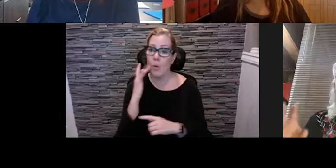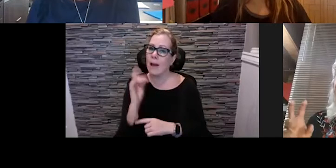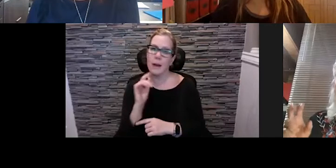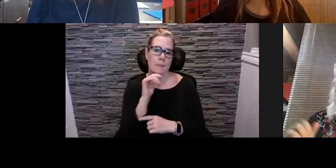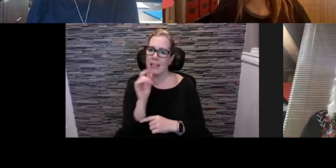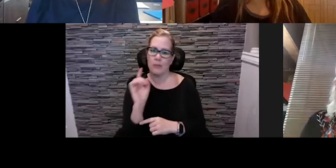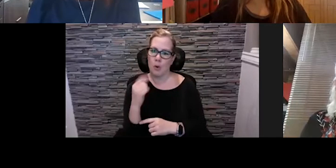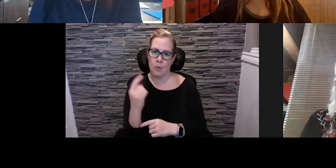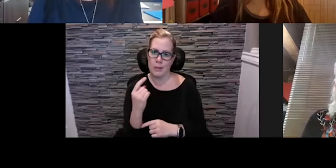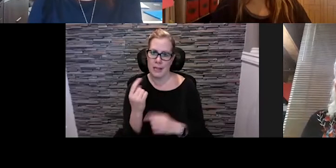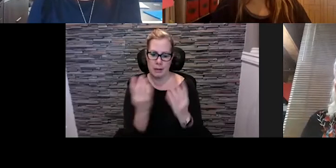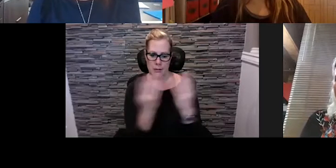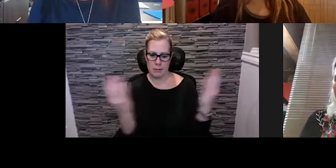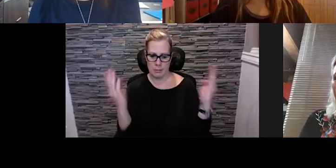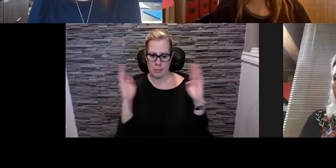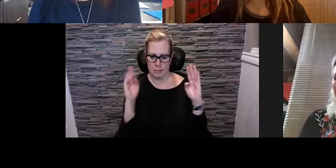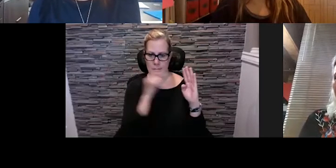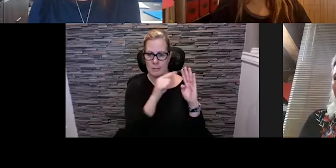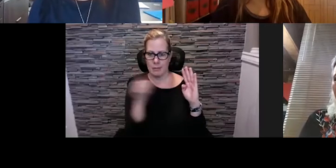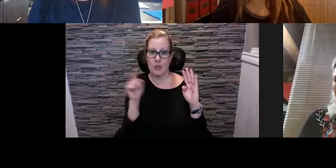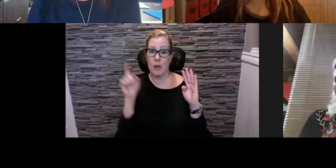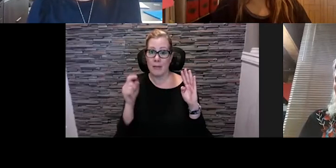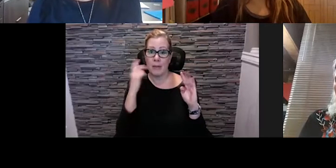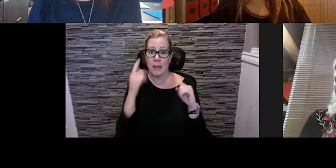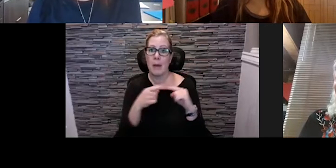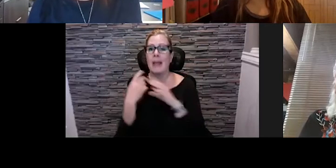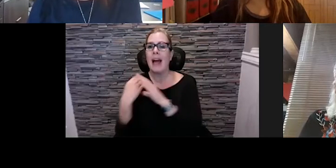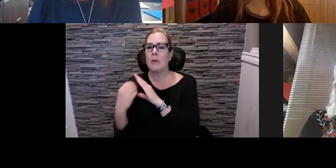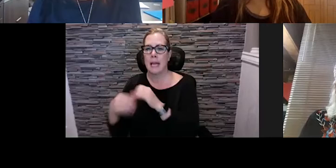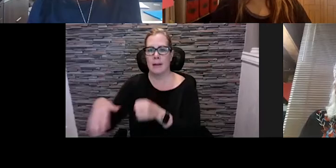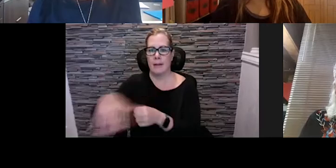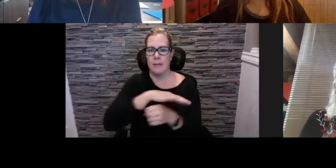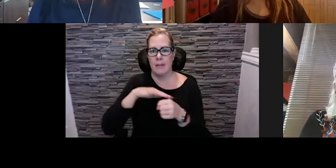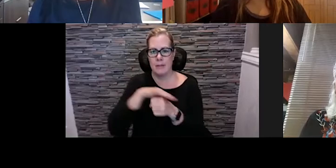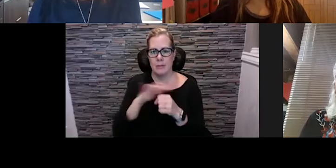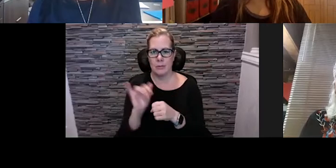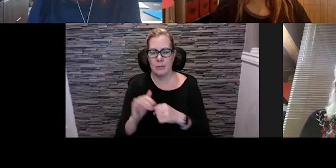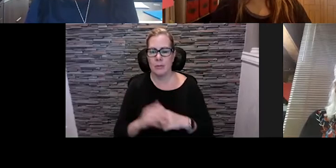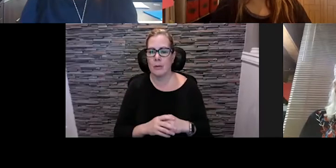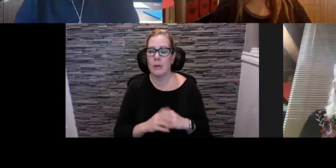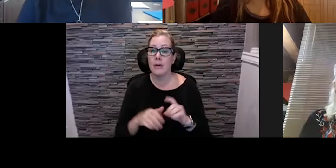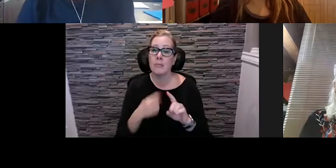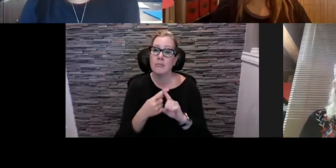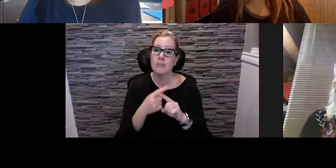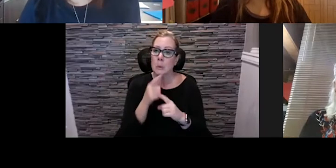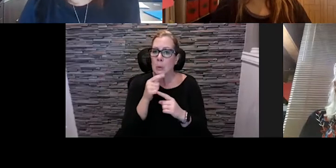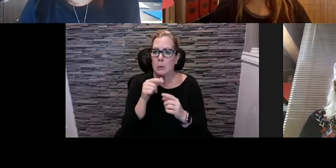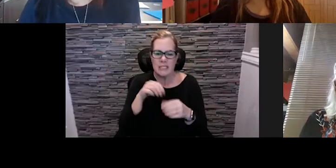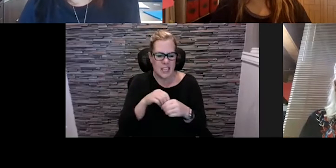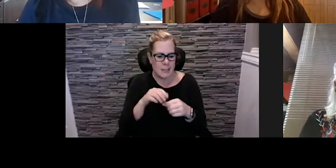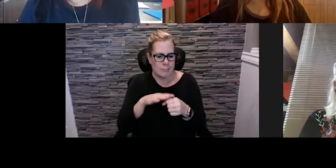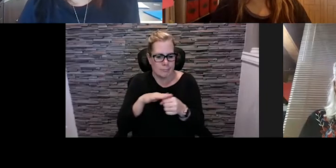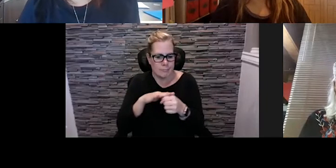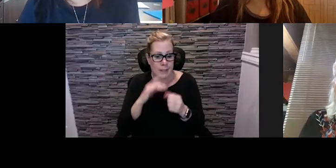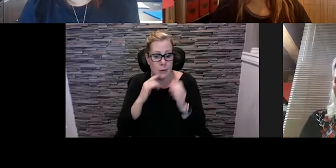the you know those four walls of a venue that you need to be looking through. As that's where we start to look at who's in that surrounding area, is it